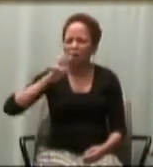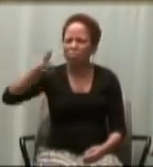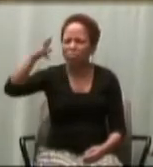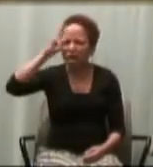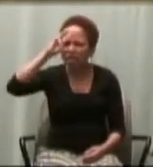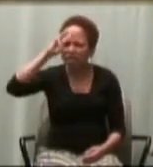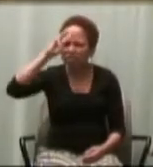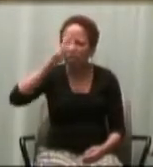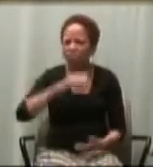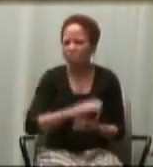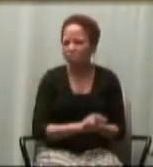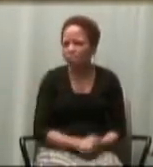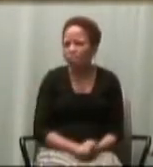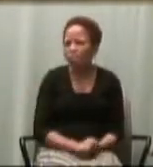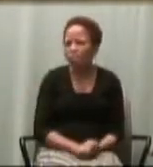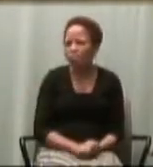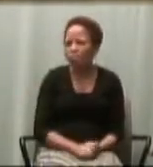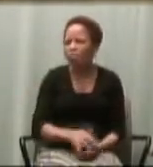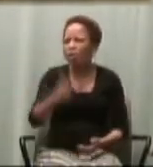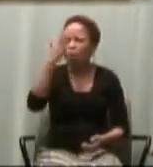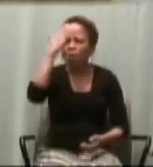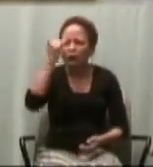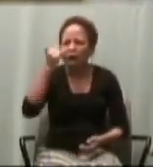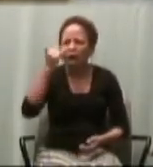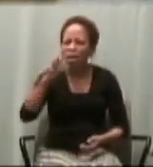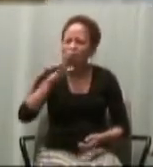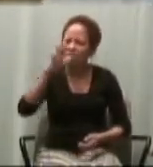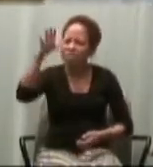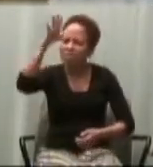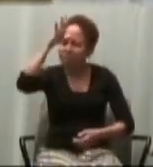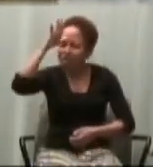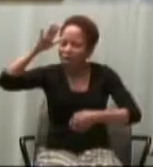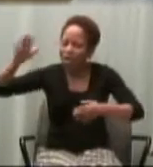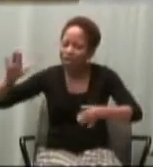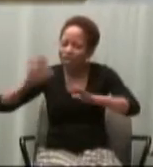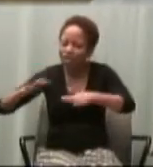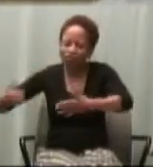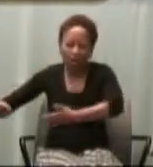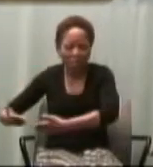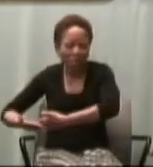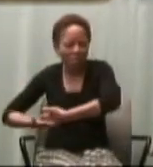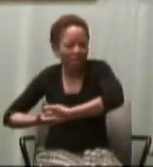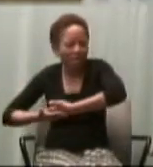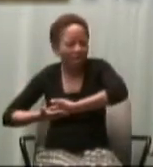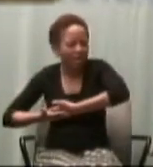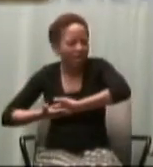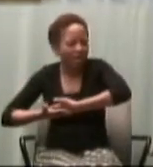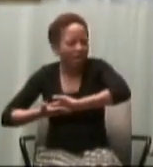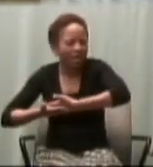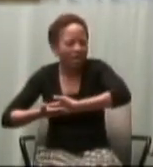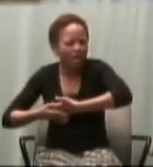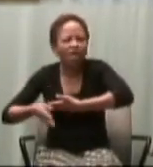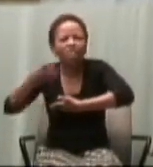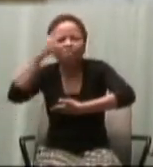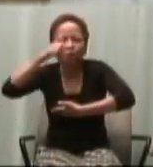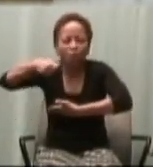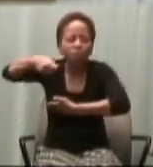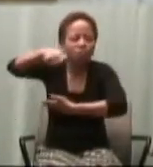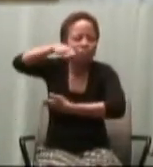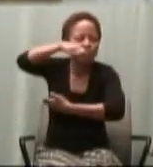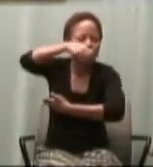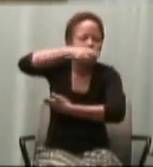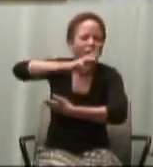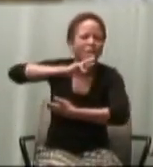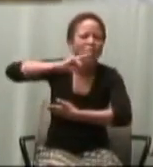Why do parents bring their children for God-seeking